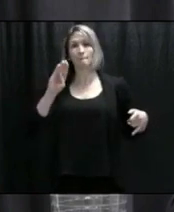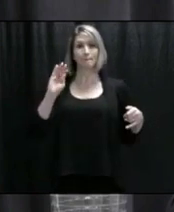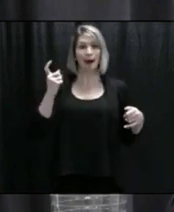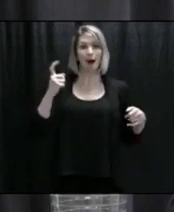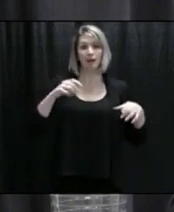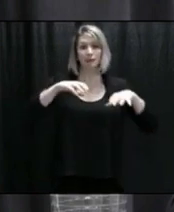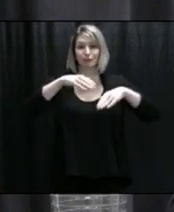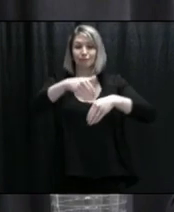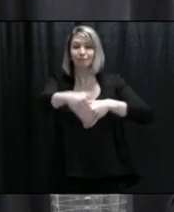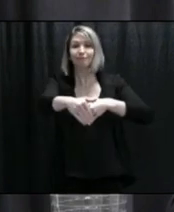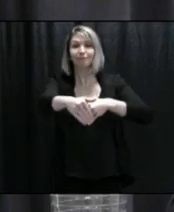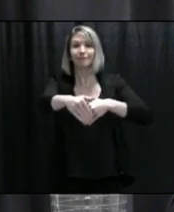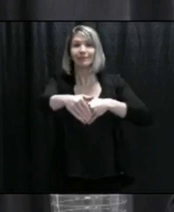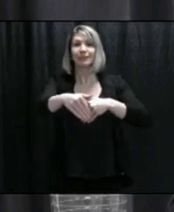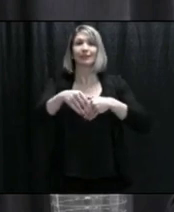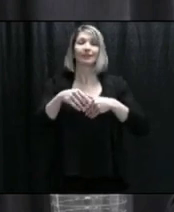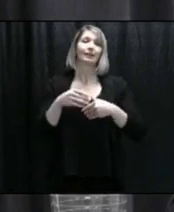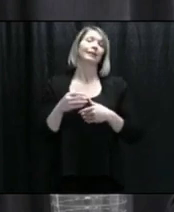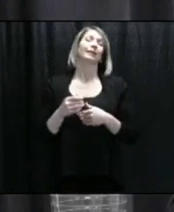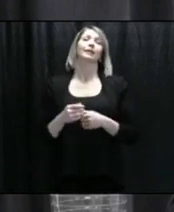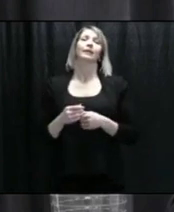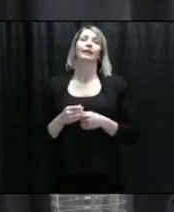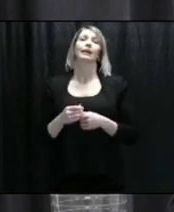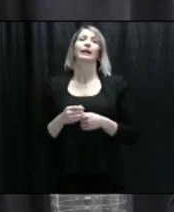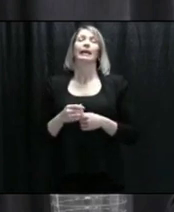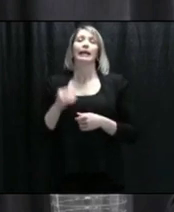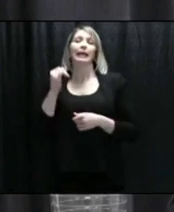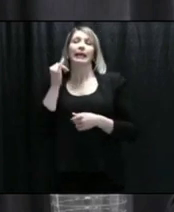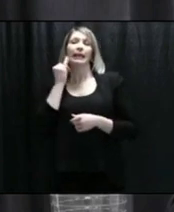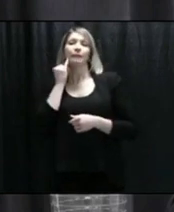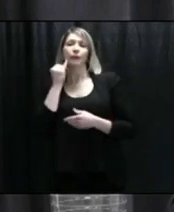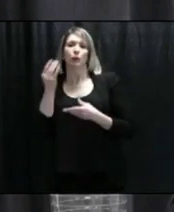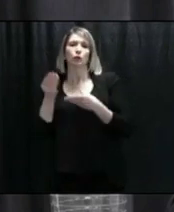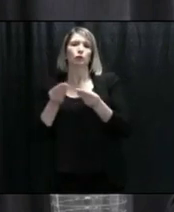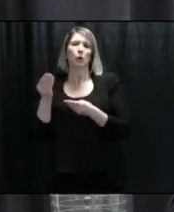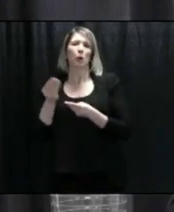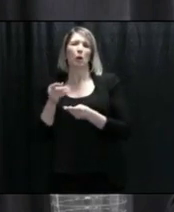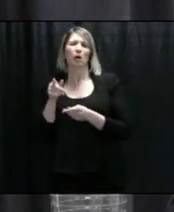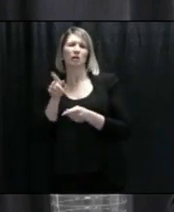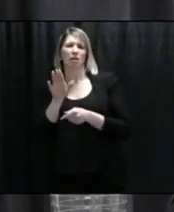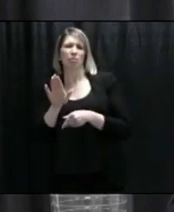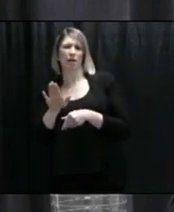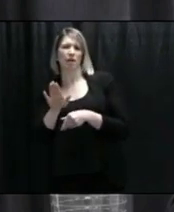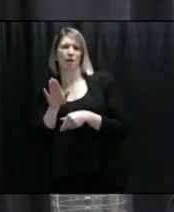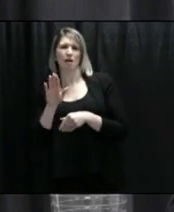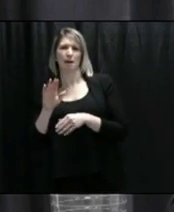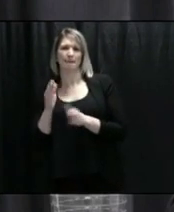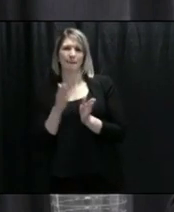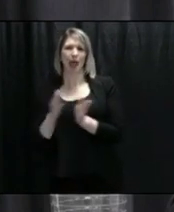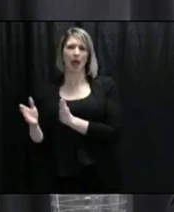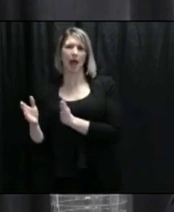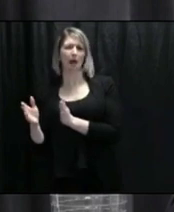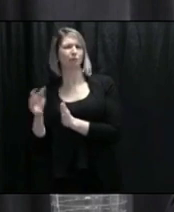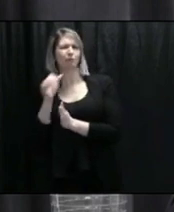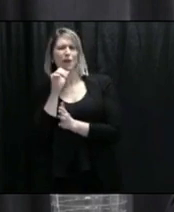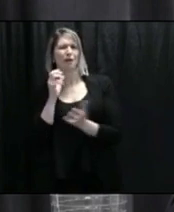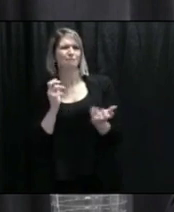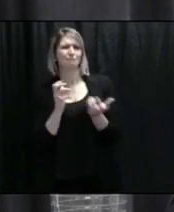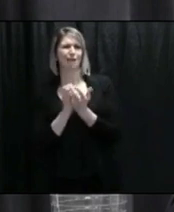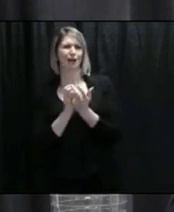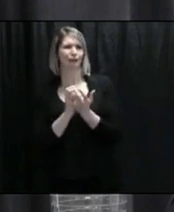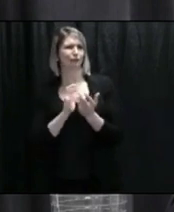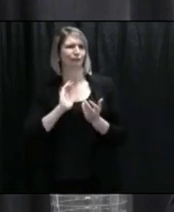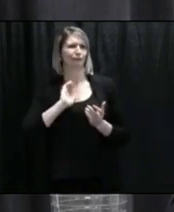that is raised about the practices in a store that don't seem to fit with that, there are mechanisms. And I know